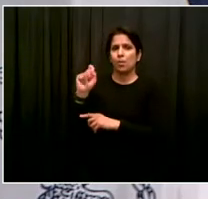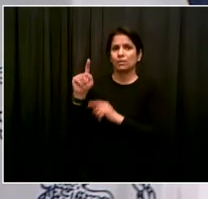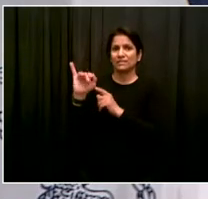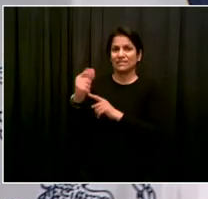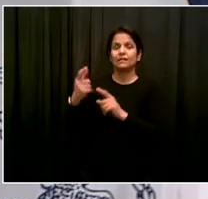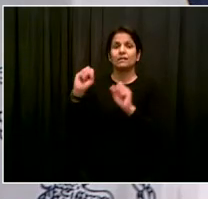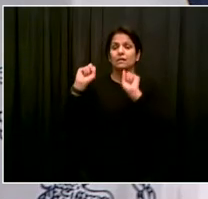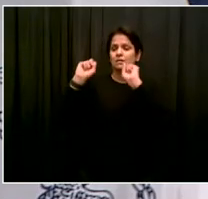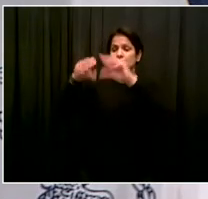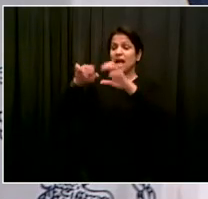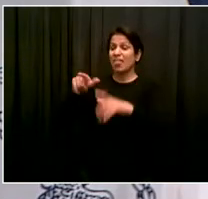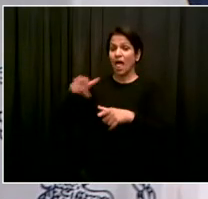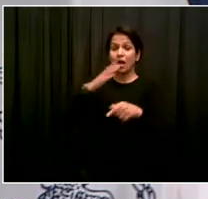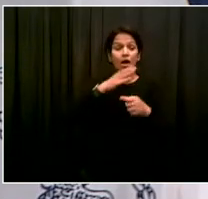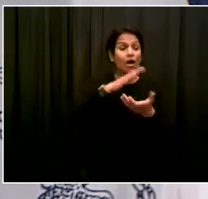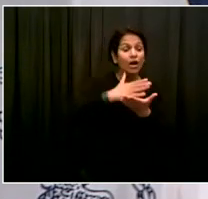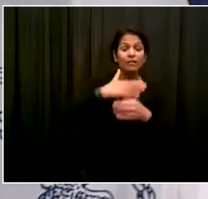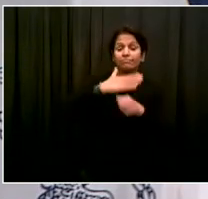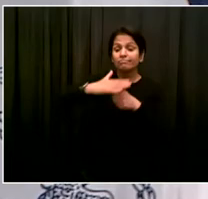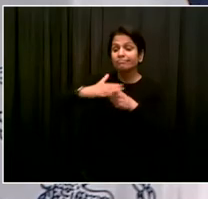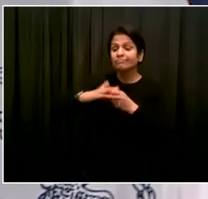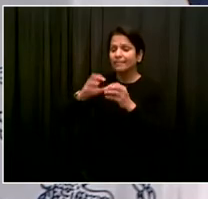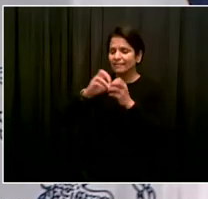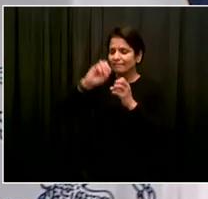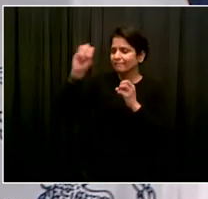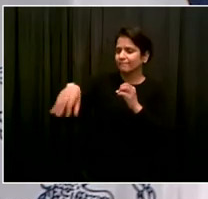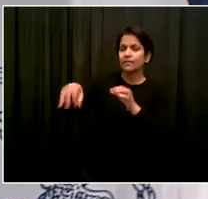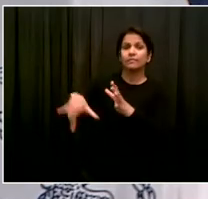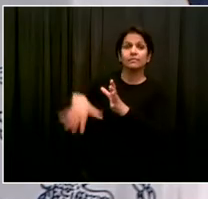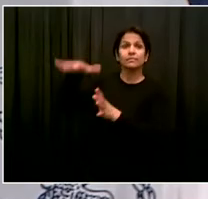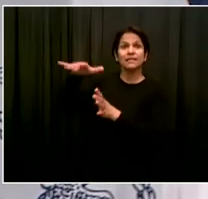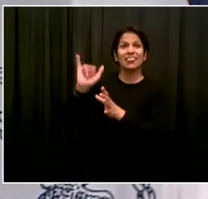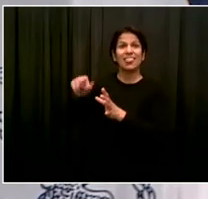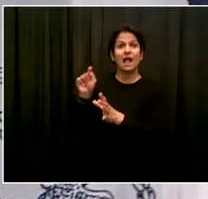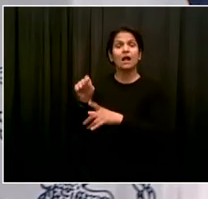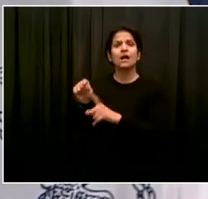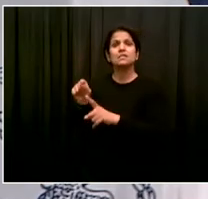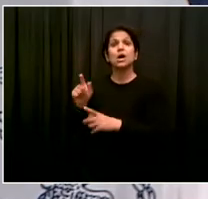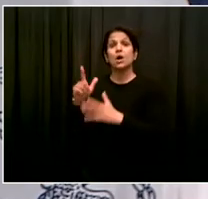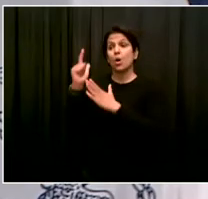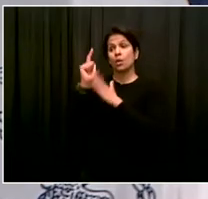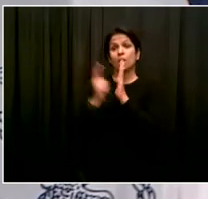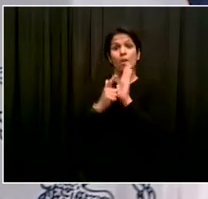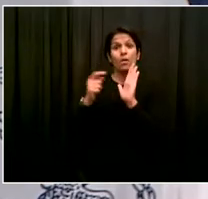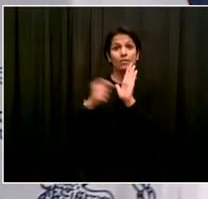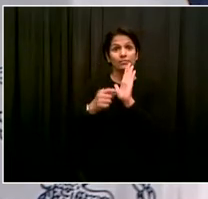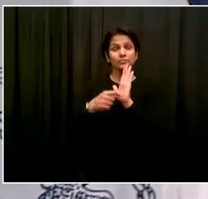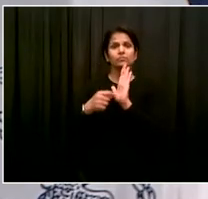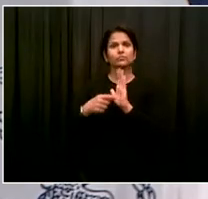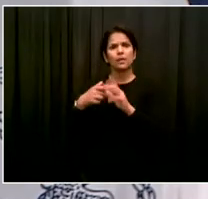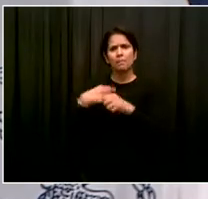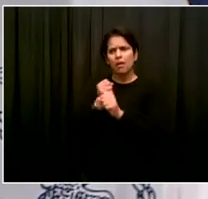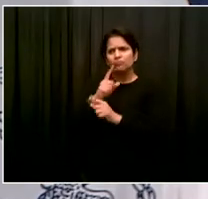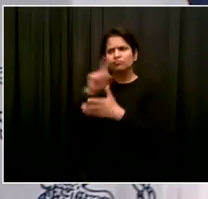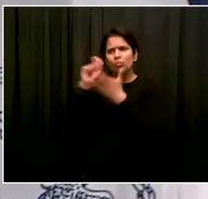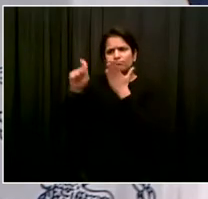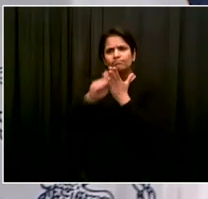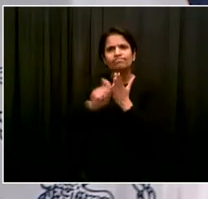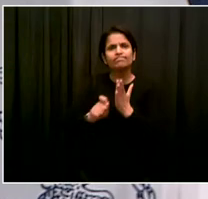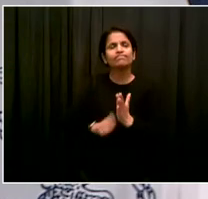And he is sponsoring the legislation to help us expand the sites all over the city. My pleasure to introduce Council Member Keith Powers.